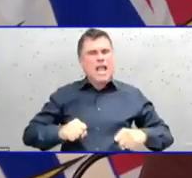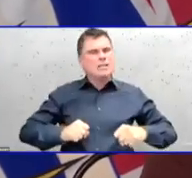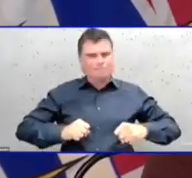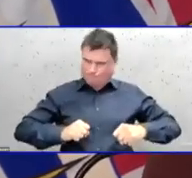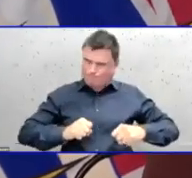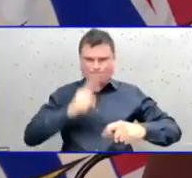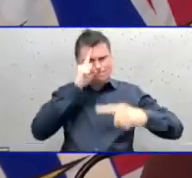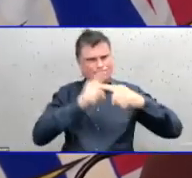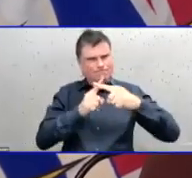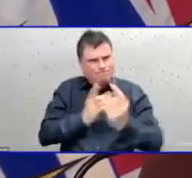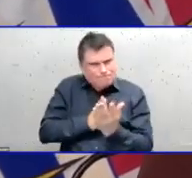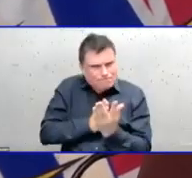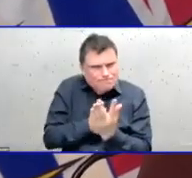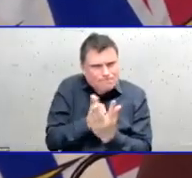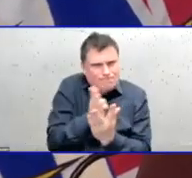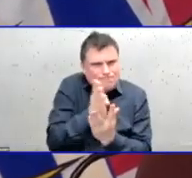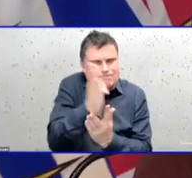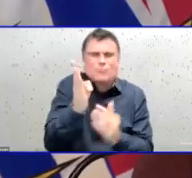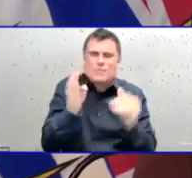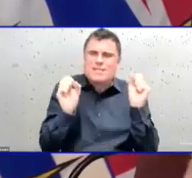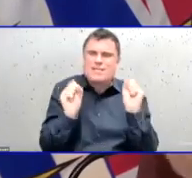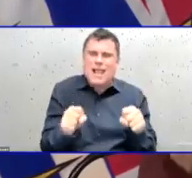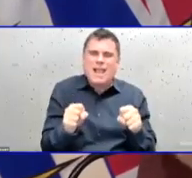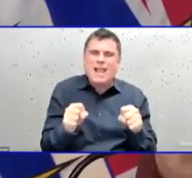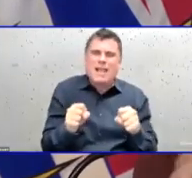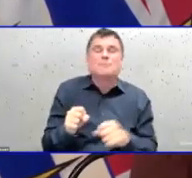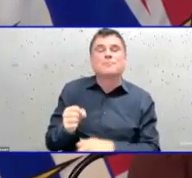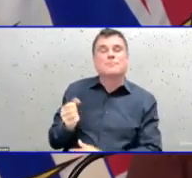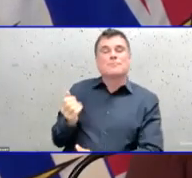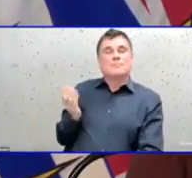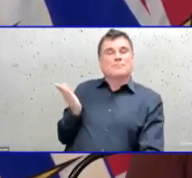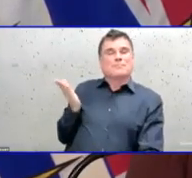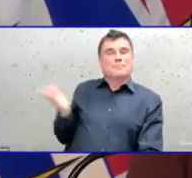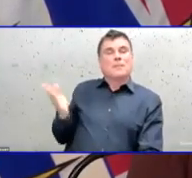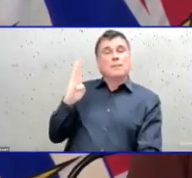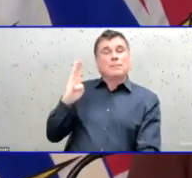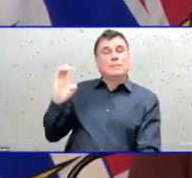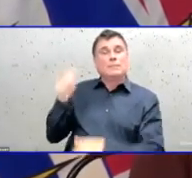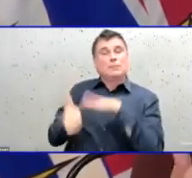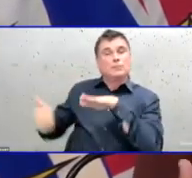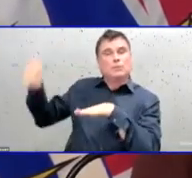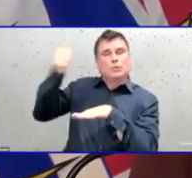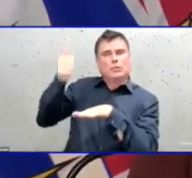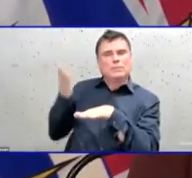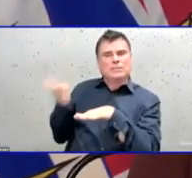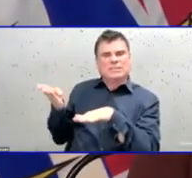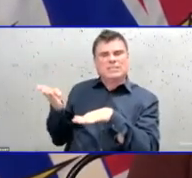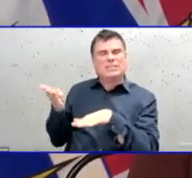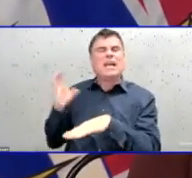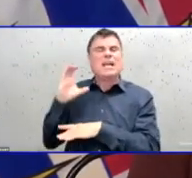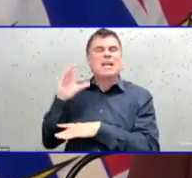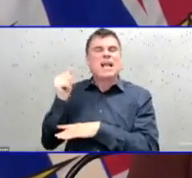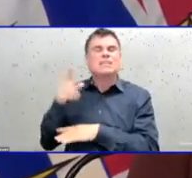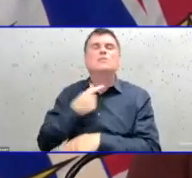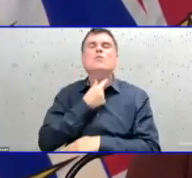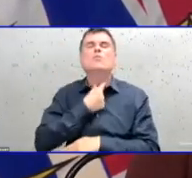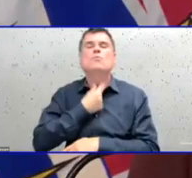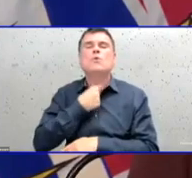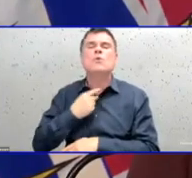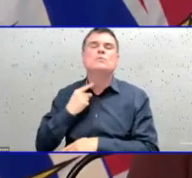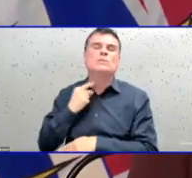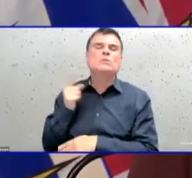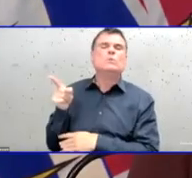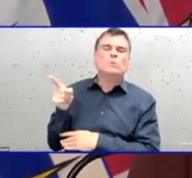cancer diagnosis, I also want to extend my thoughts and happy thoughts. Because I know the Premier and his family are